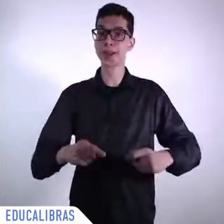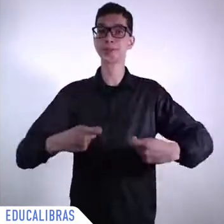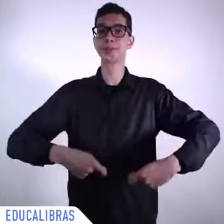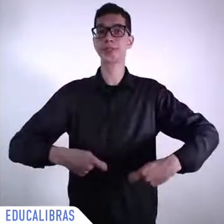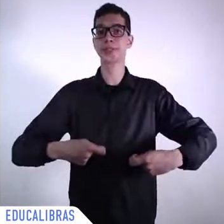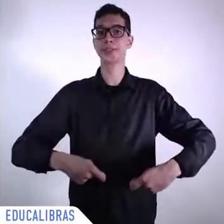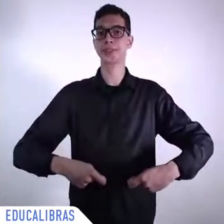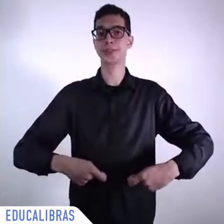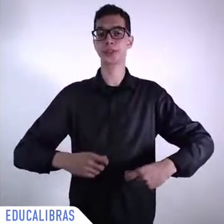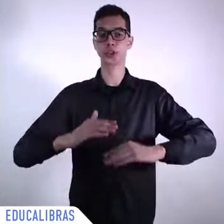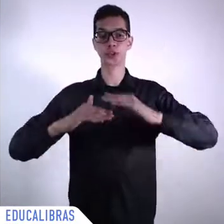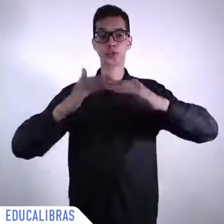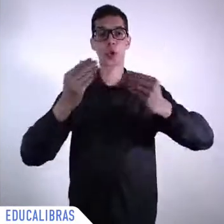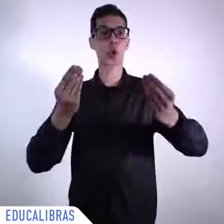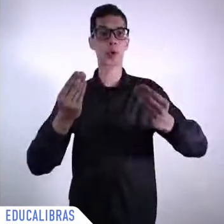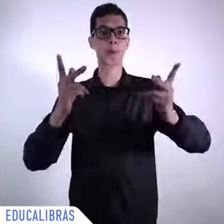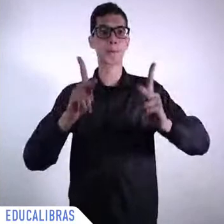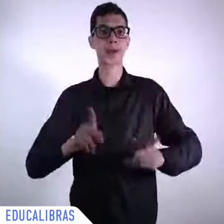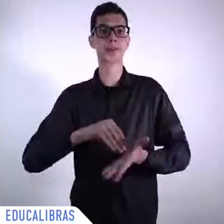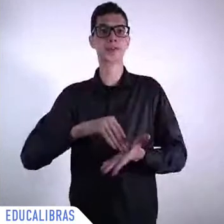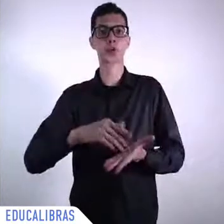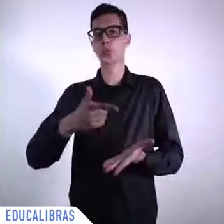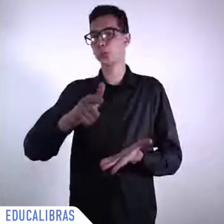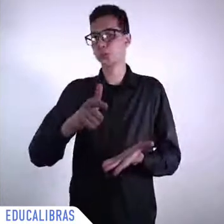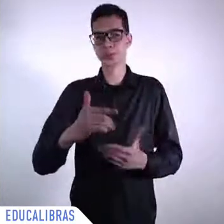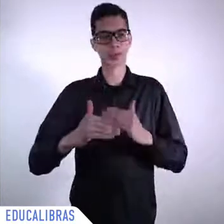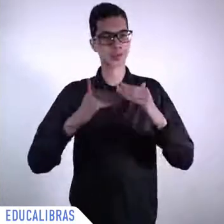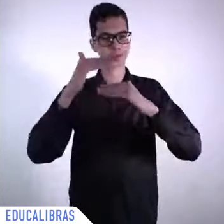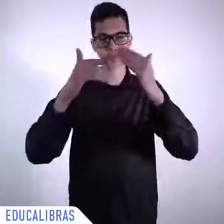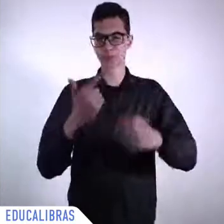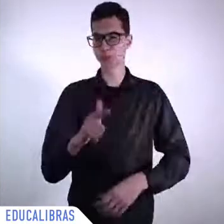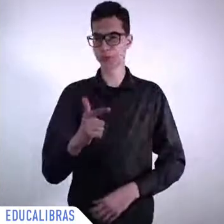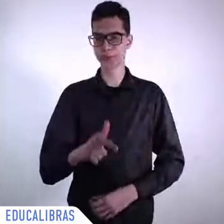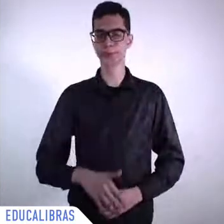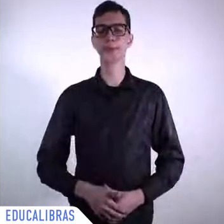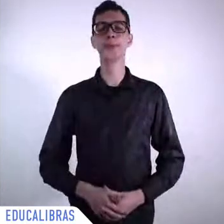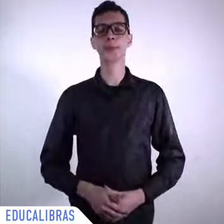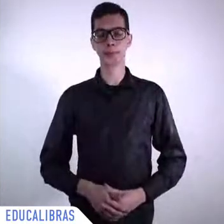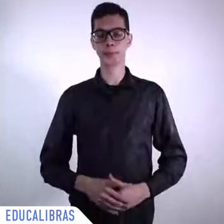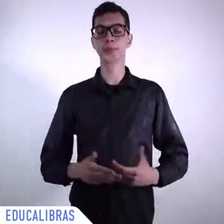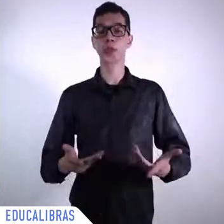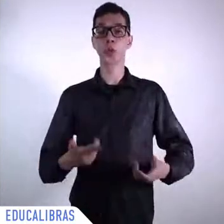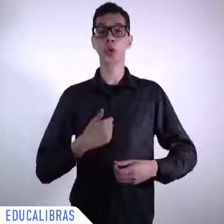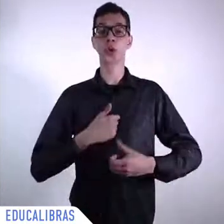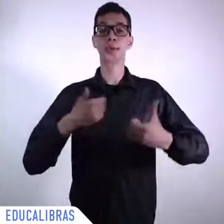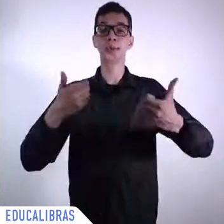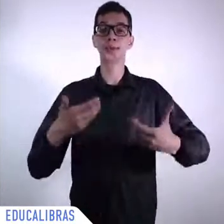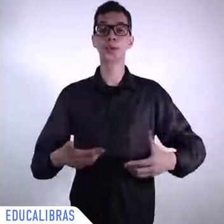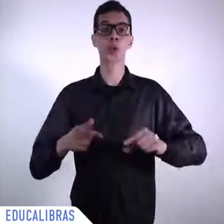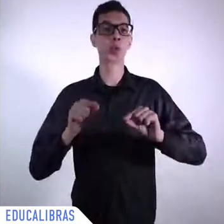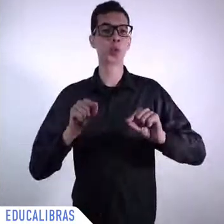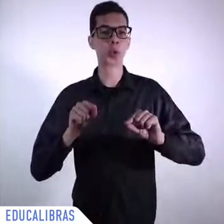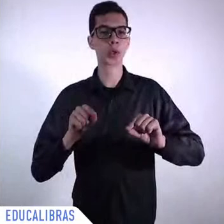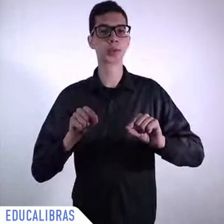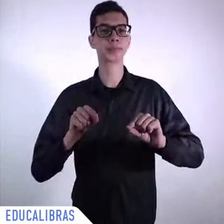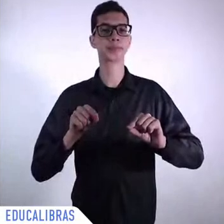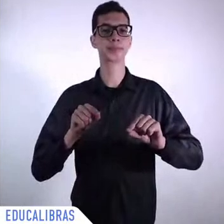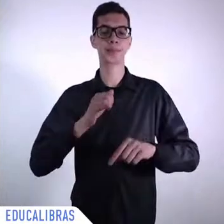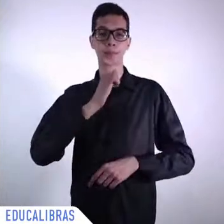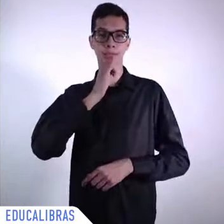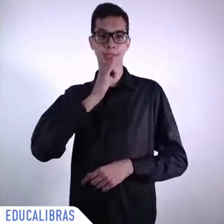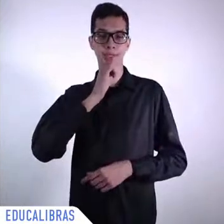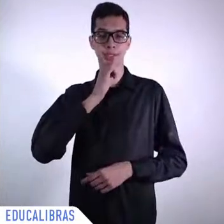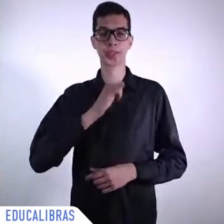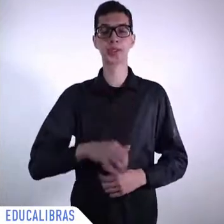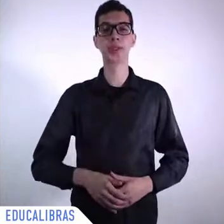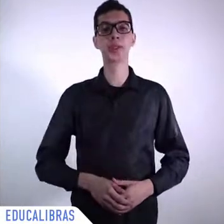some thinkers like Noam Chomsky, Richard Falk, and some others have emphasized, which is the question of nuclear weapons. We give a